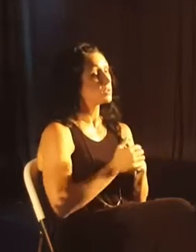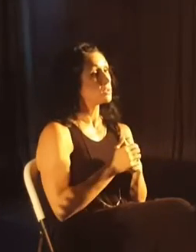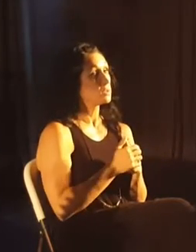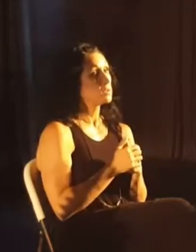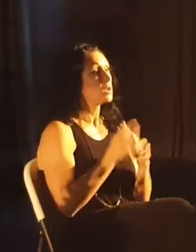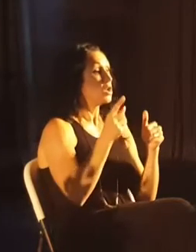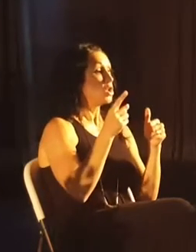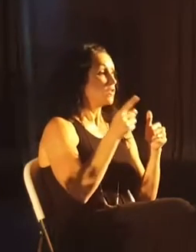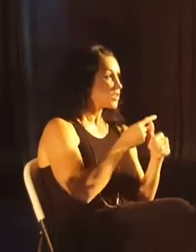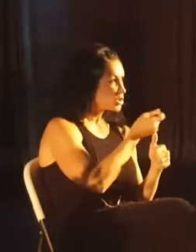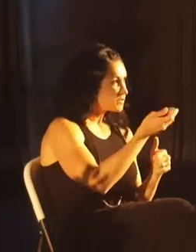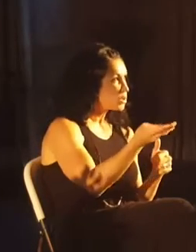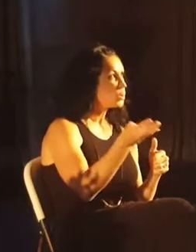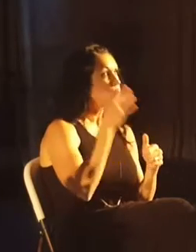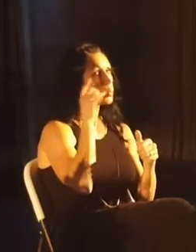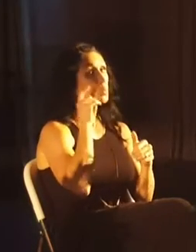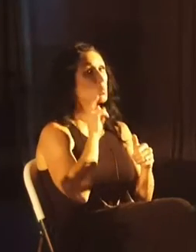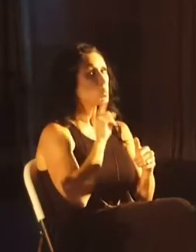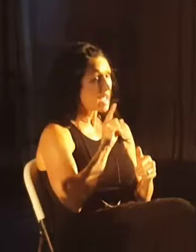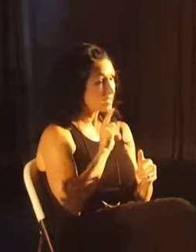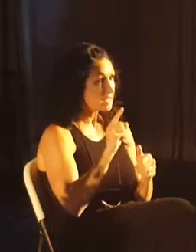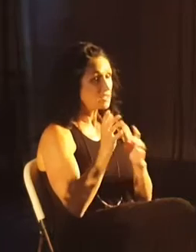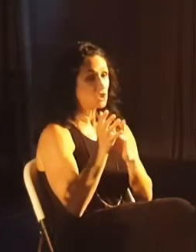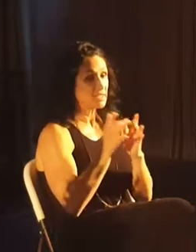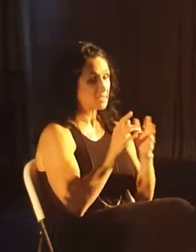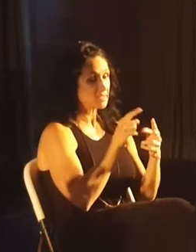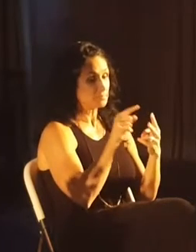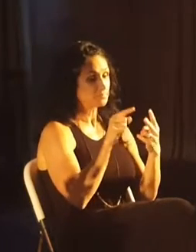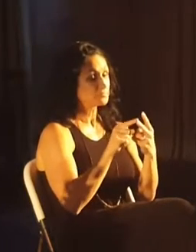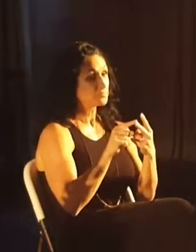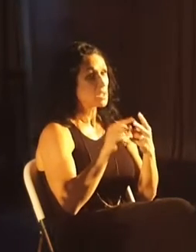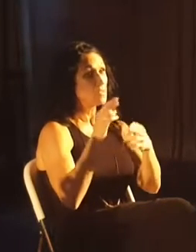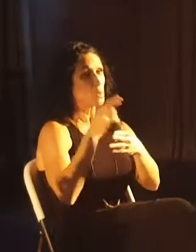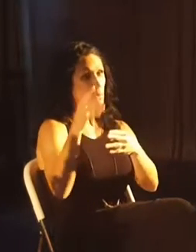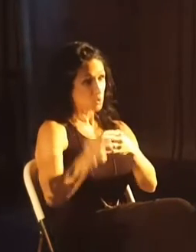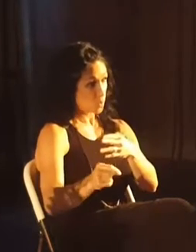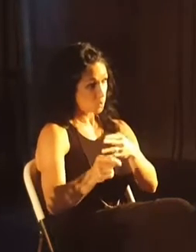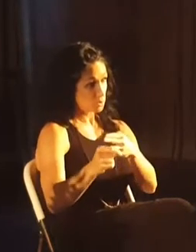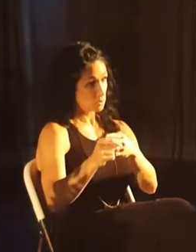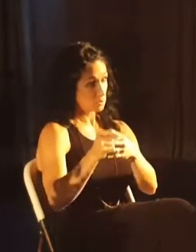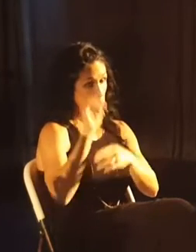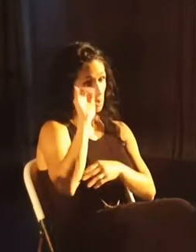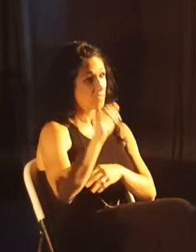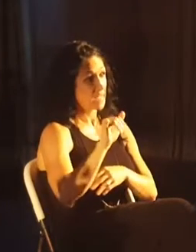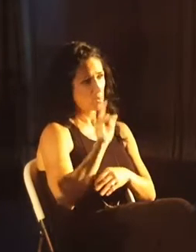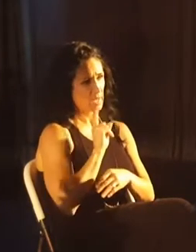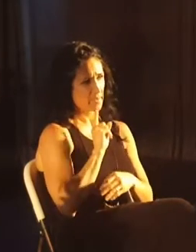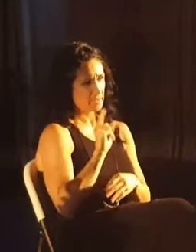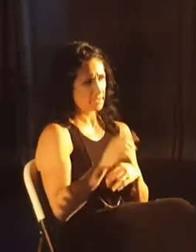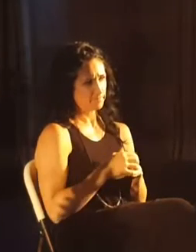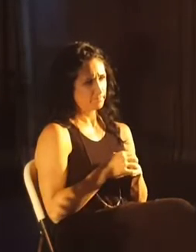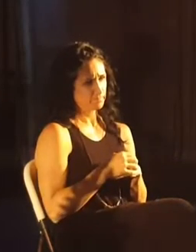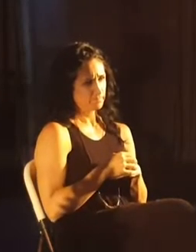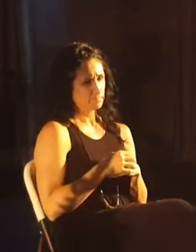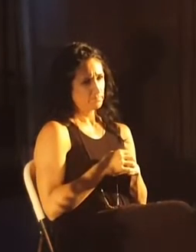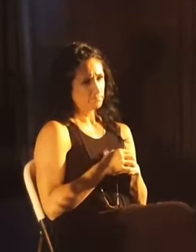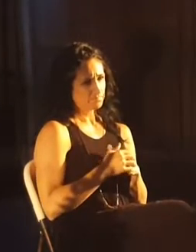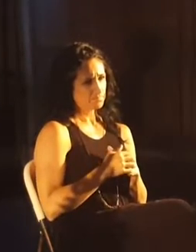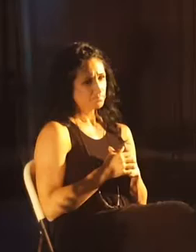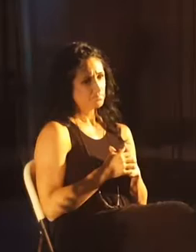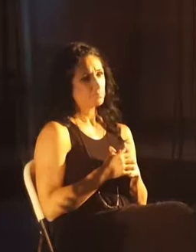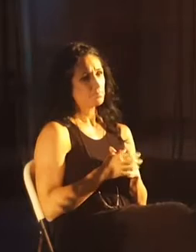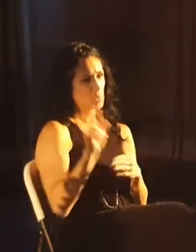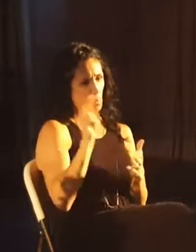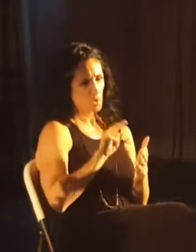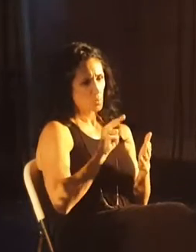So the first few verses, we have the reality about Jesus, and then we have the result of that reality. And so I want to read